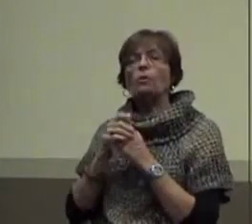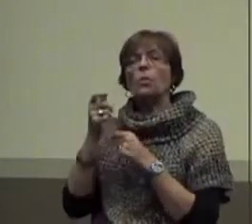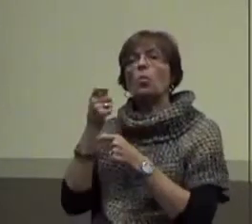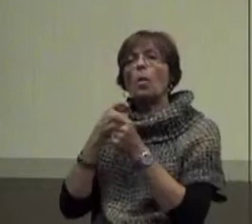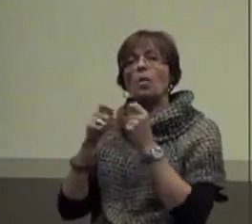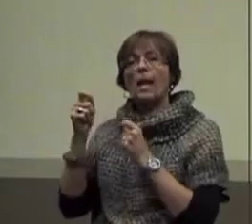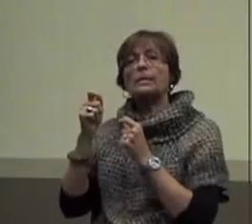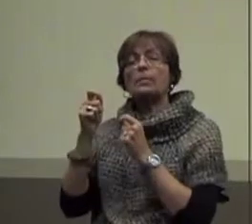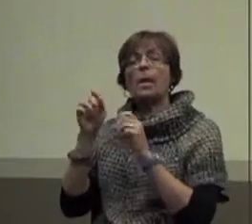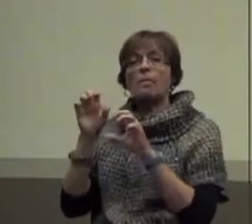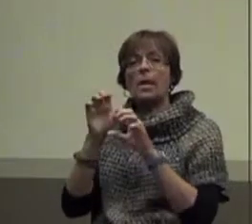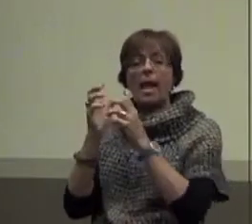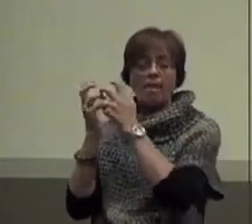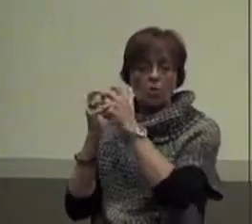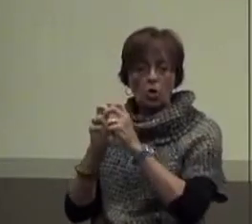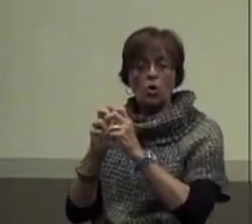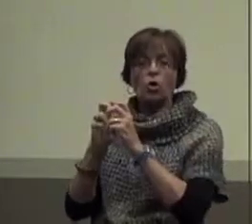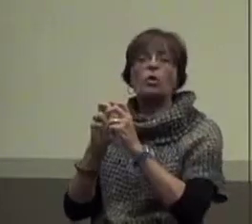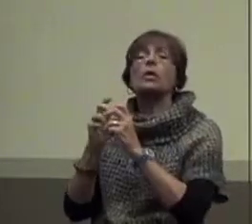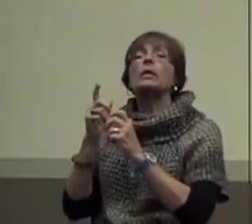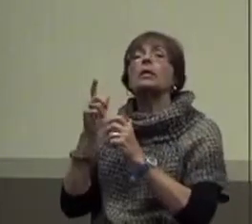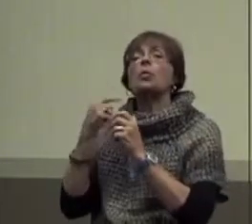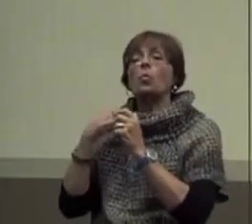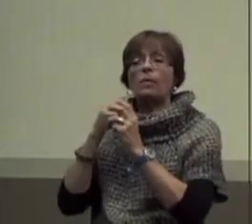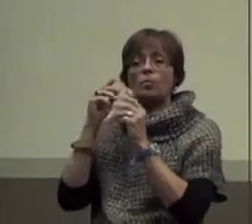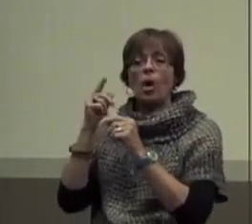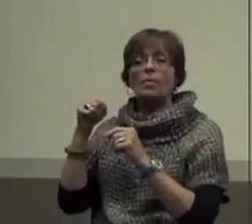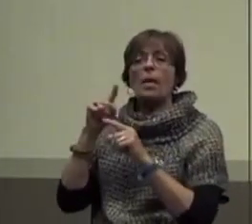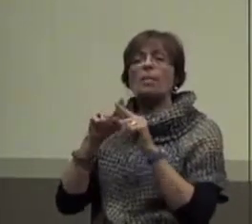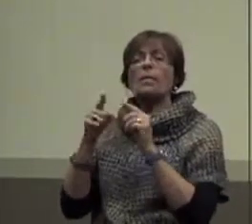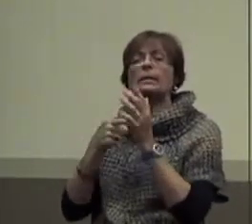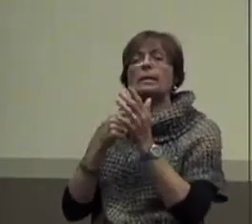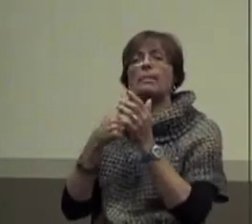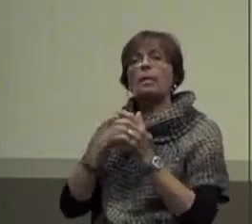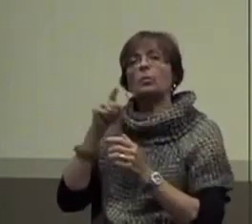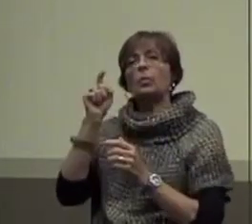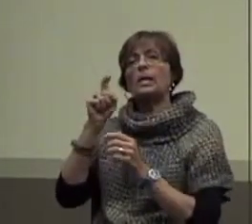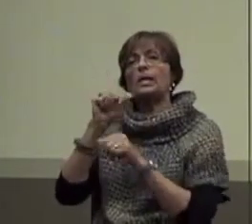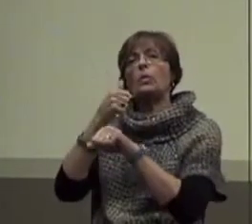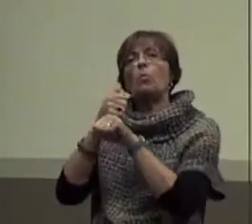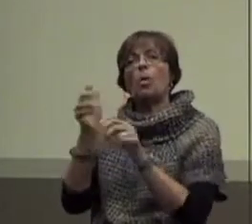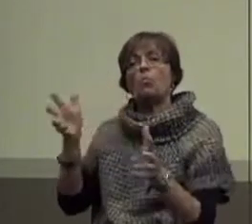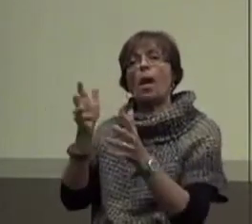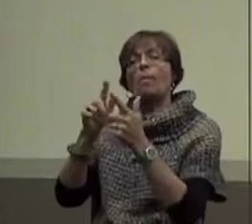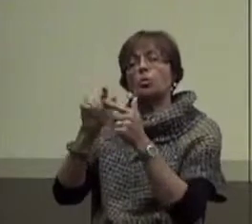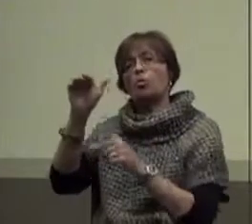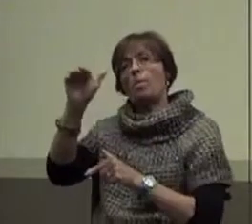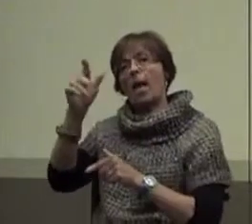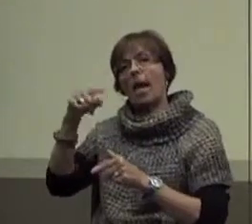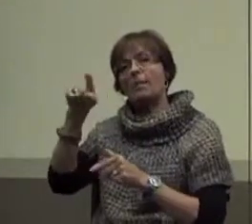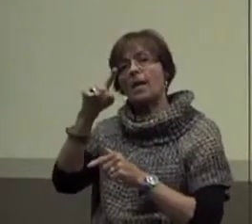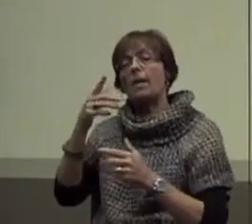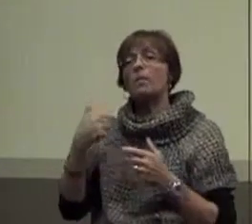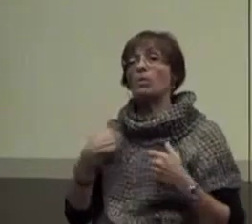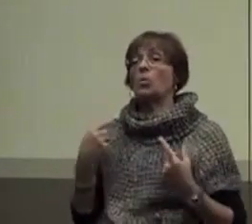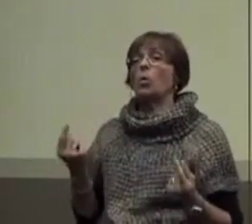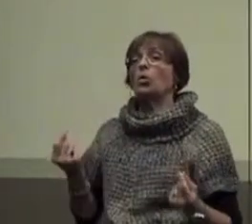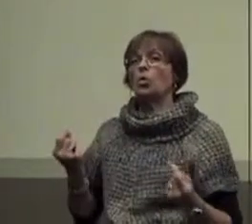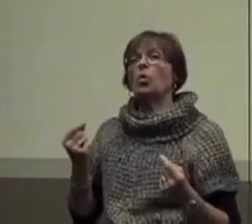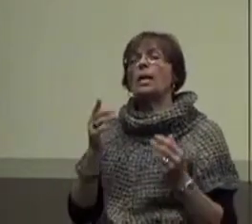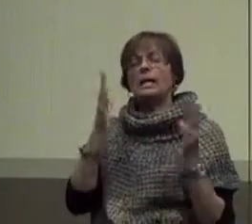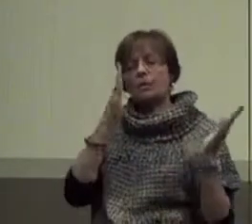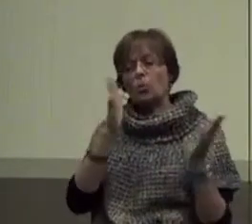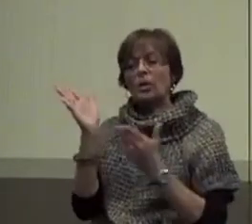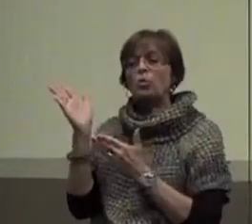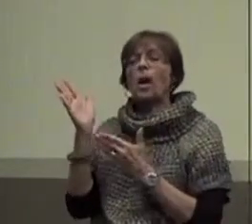replacement behavior in place. We've taught them. But sometimes we need to put a prompt to remind them. And so, what we want to do is